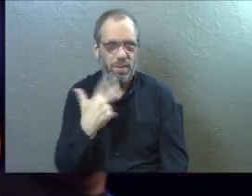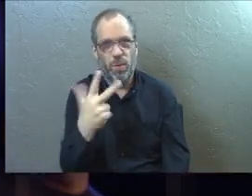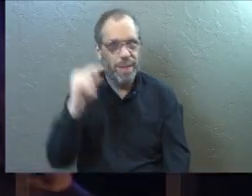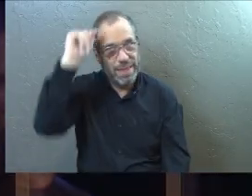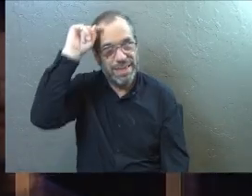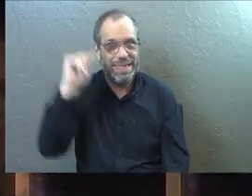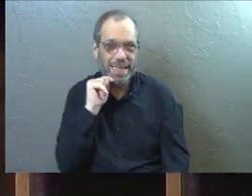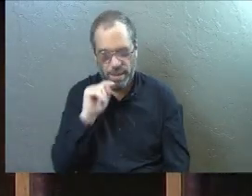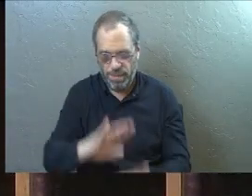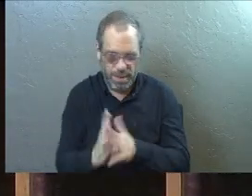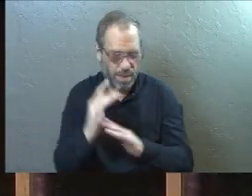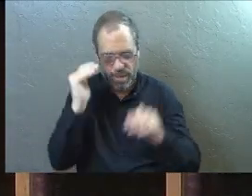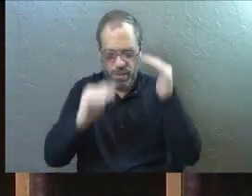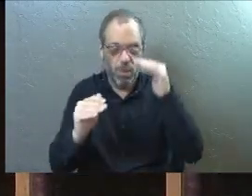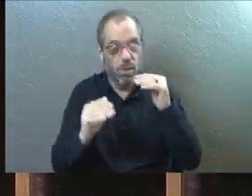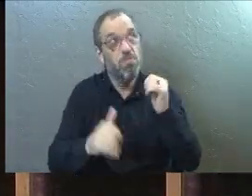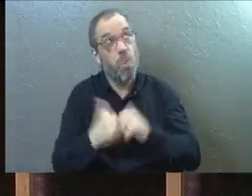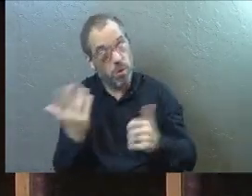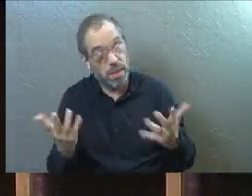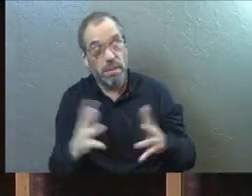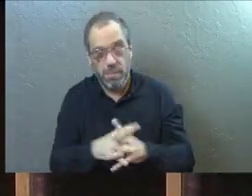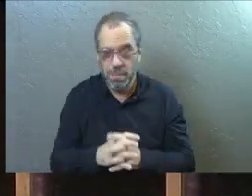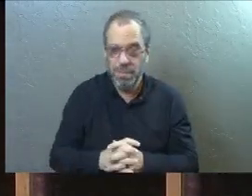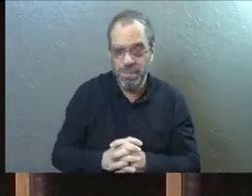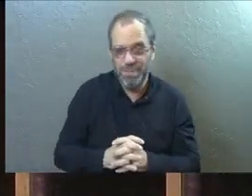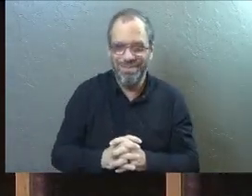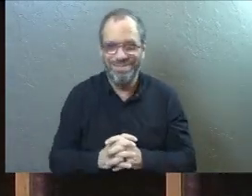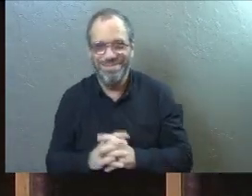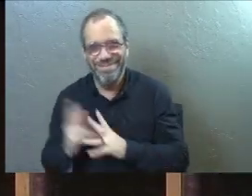teenagers into adulthood mostly. Um,